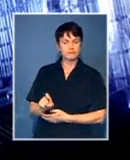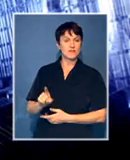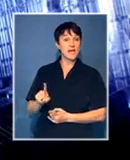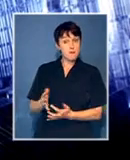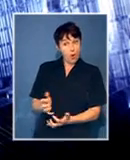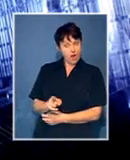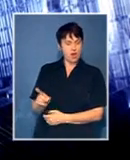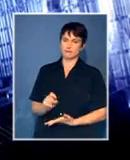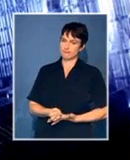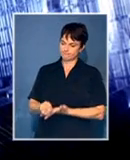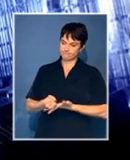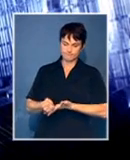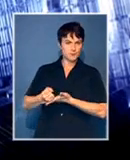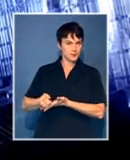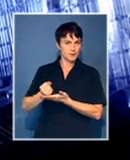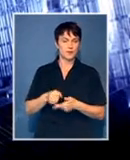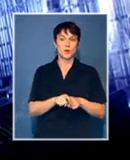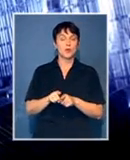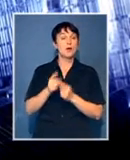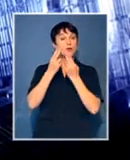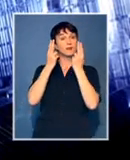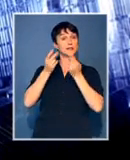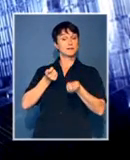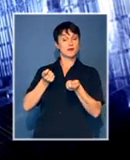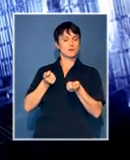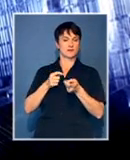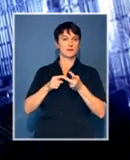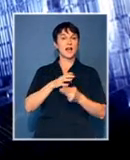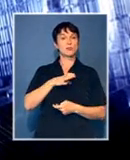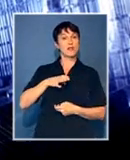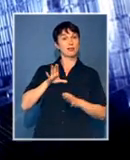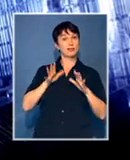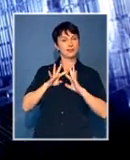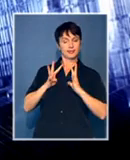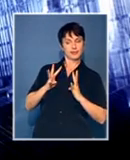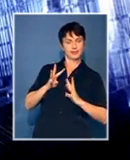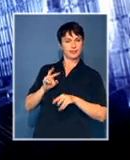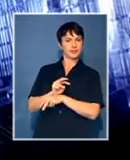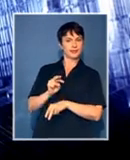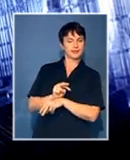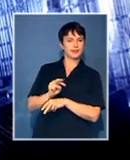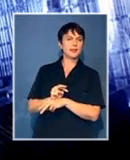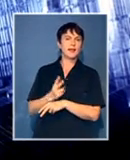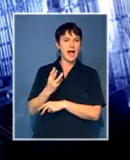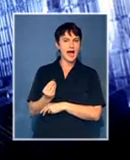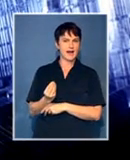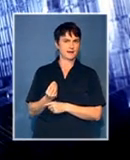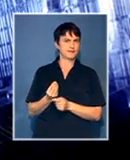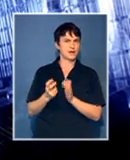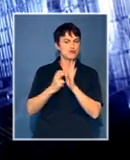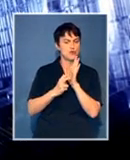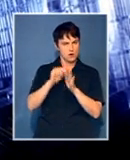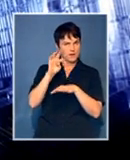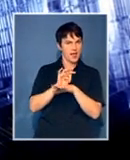disadvantage, and also the university management and the council of the universities put measures in place to assist those